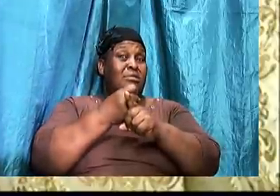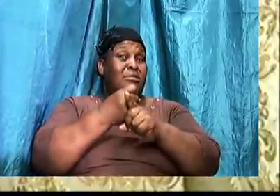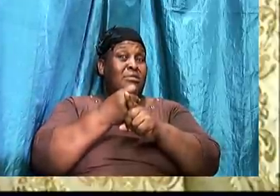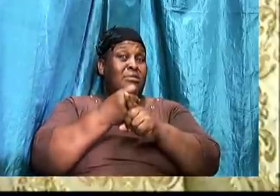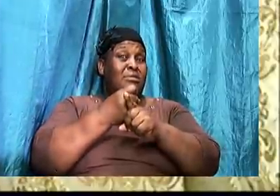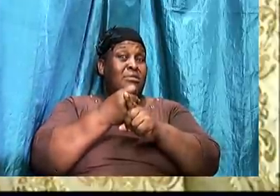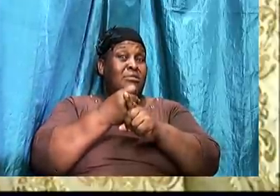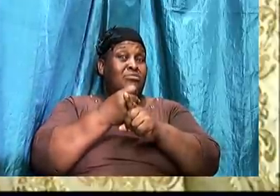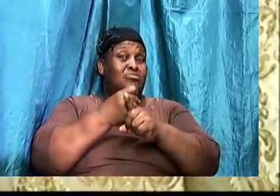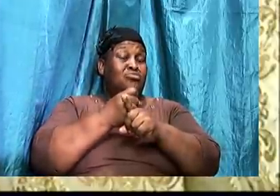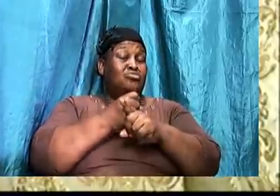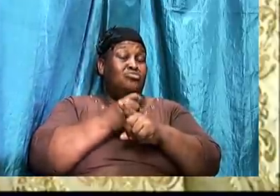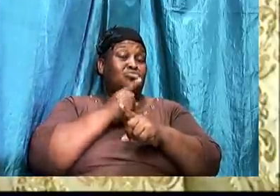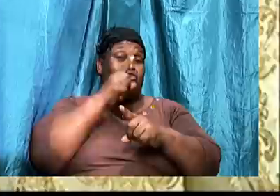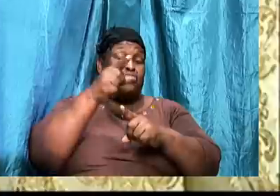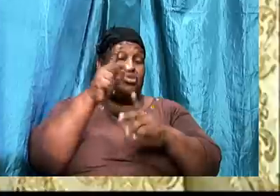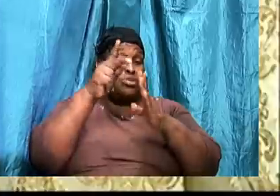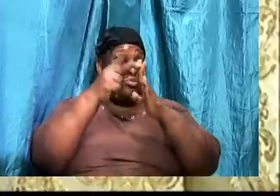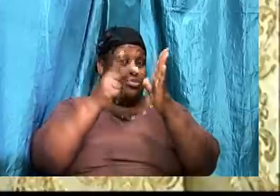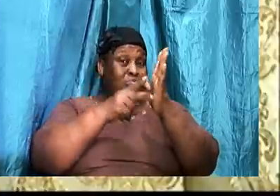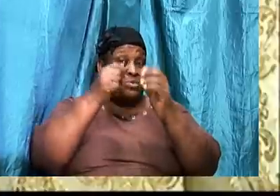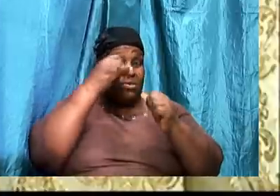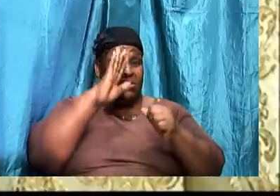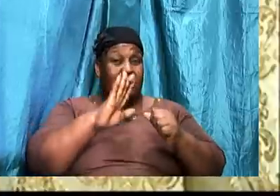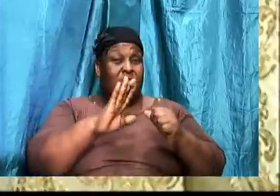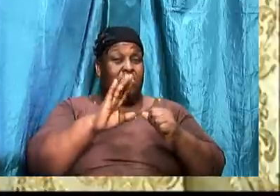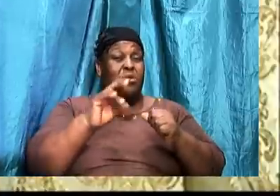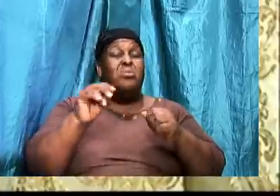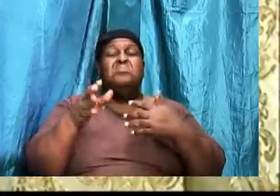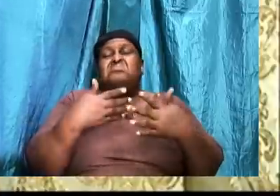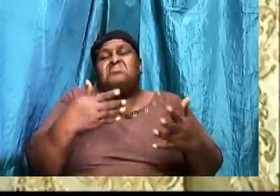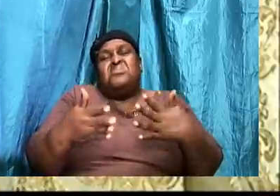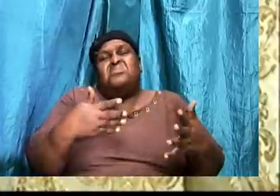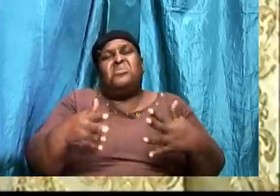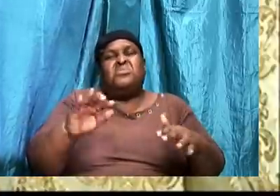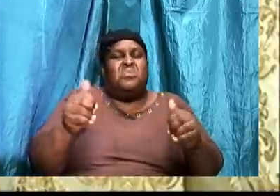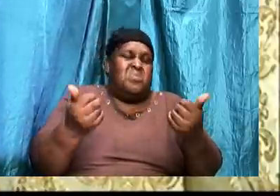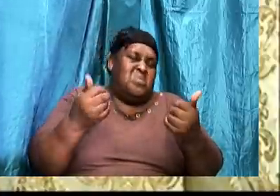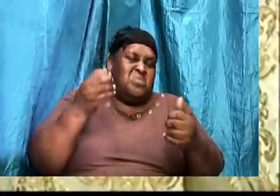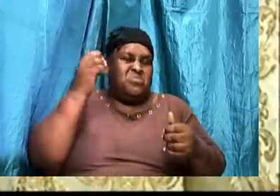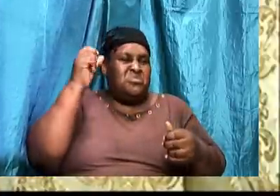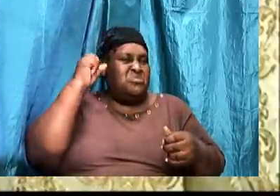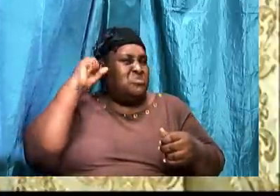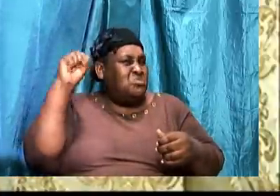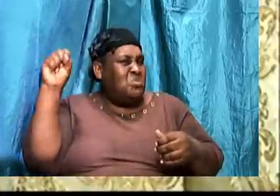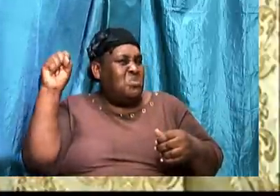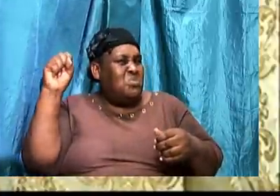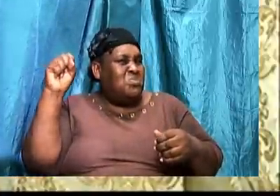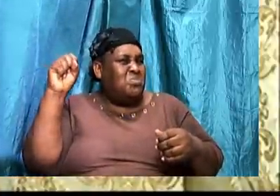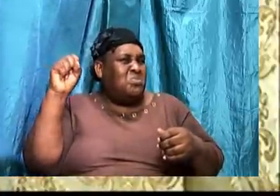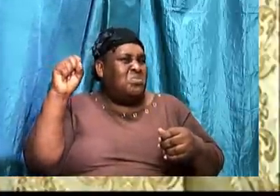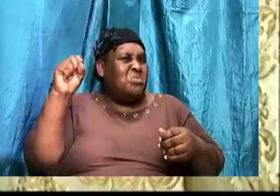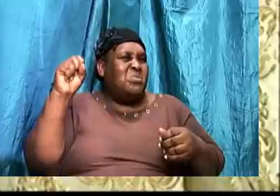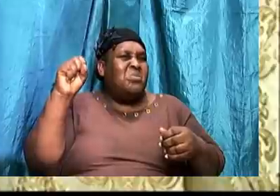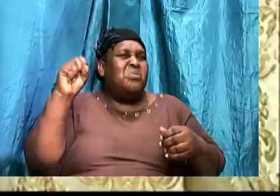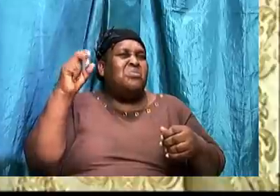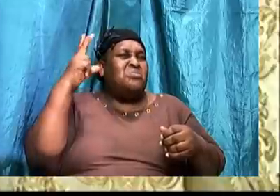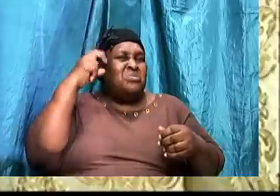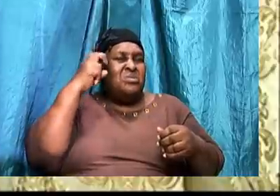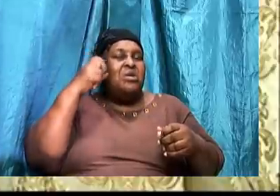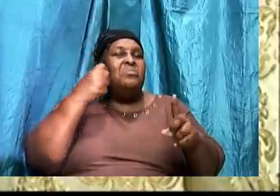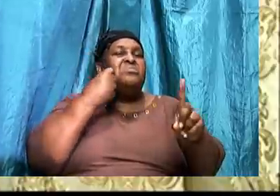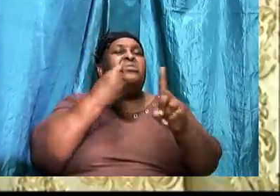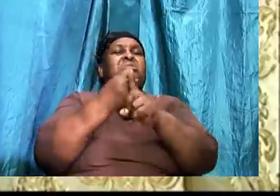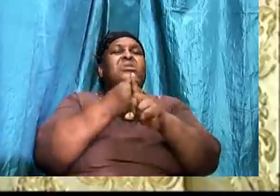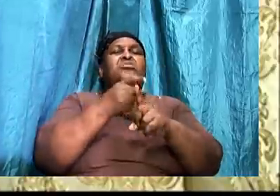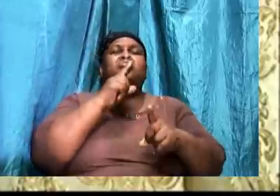of God. No matter how it's sound, this is what he will always do. He will attack the truth and the principle of